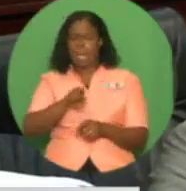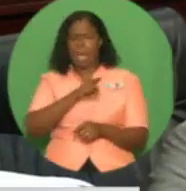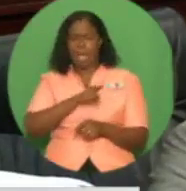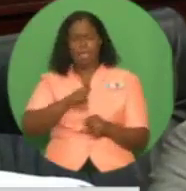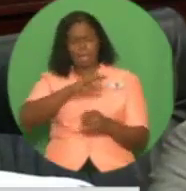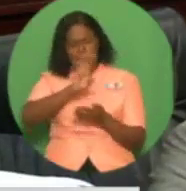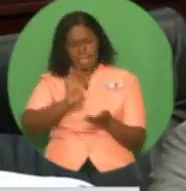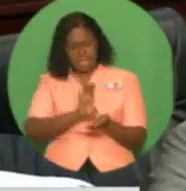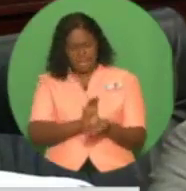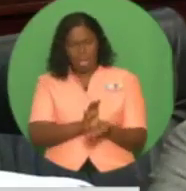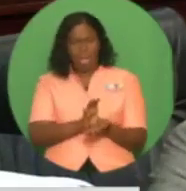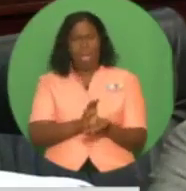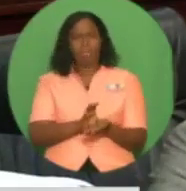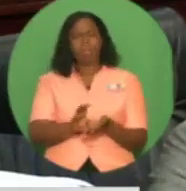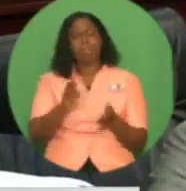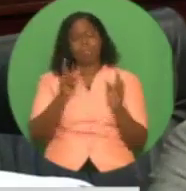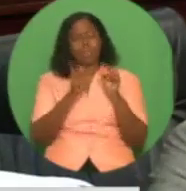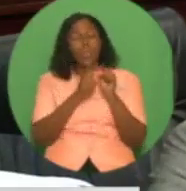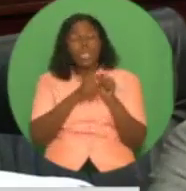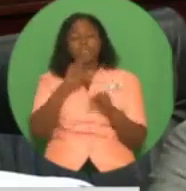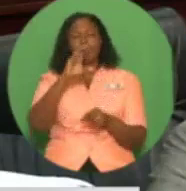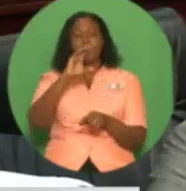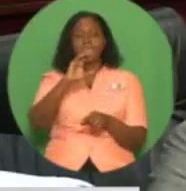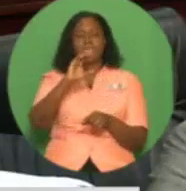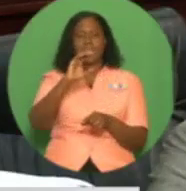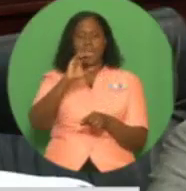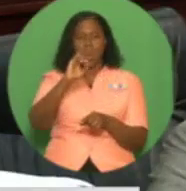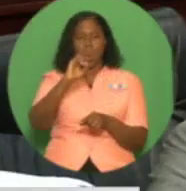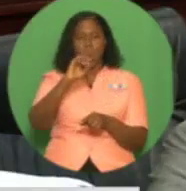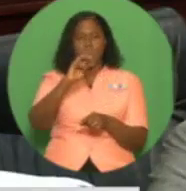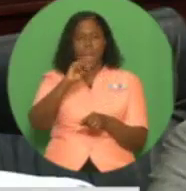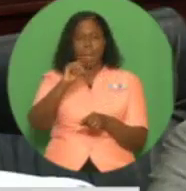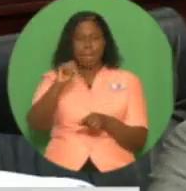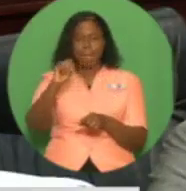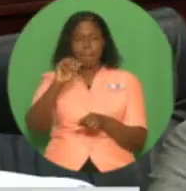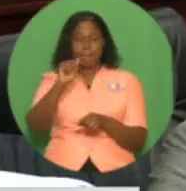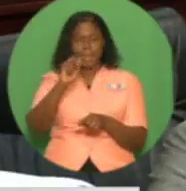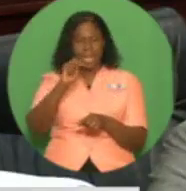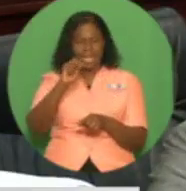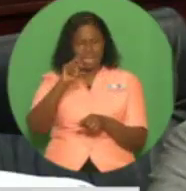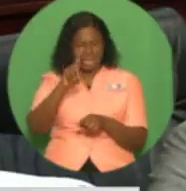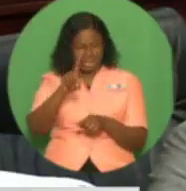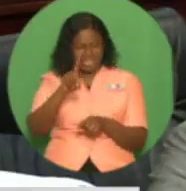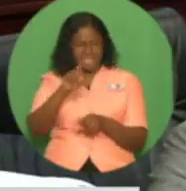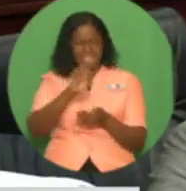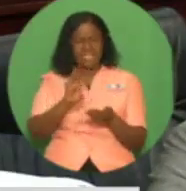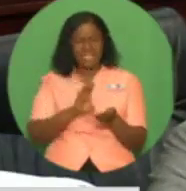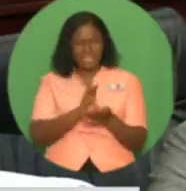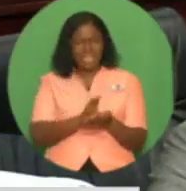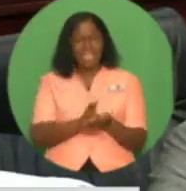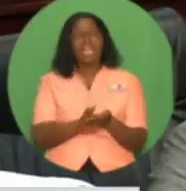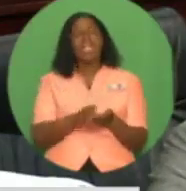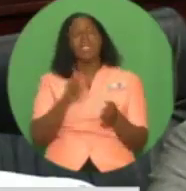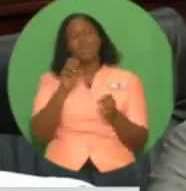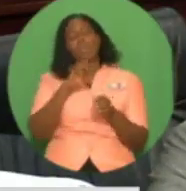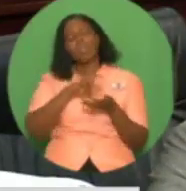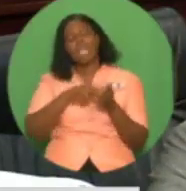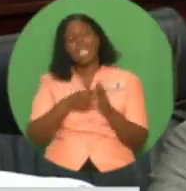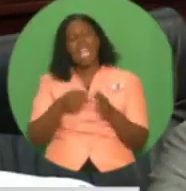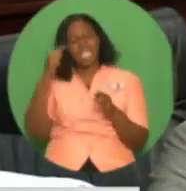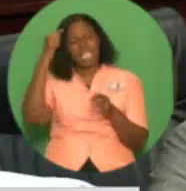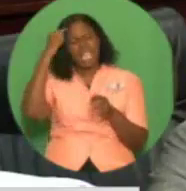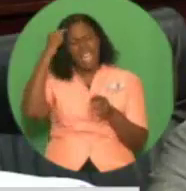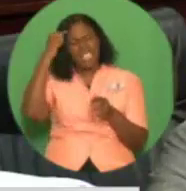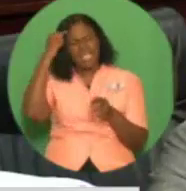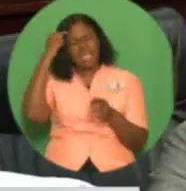design patrol methods, and ensure proper management and accountability of every patrol and every action taken by the police service.